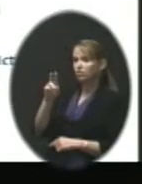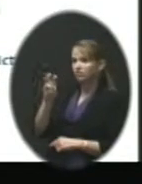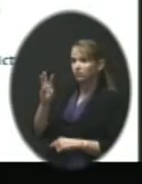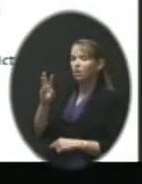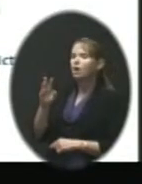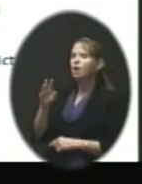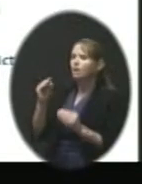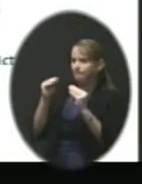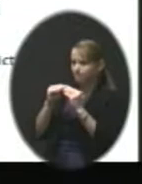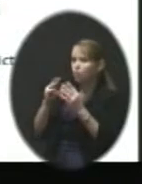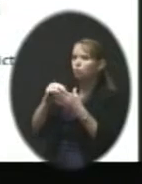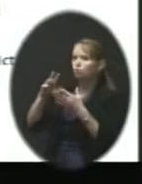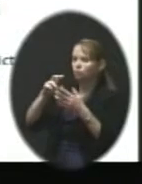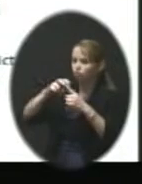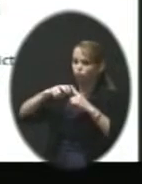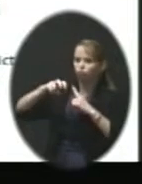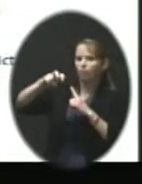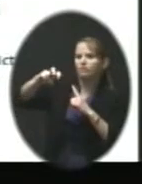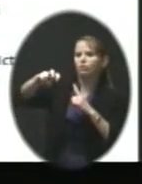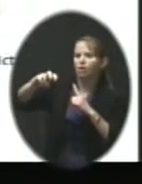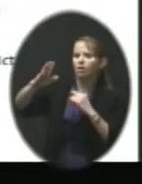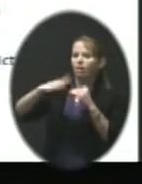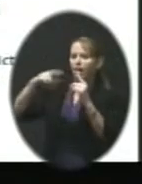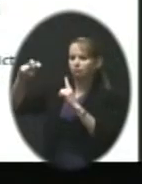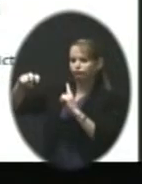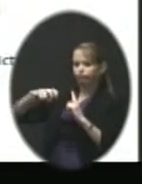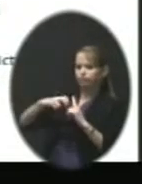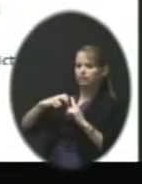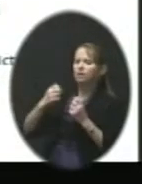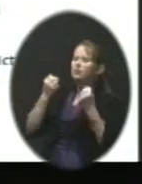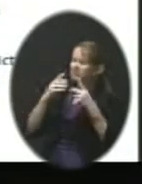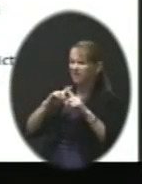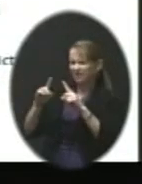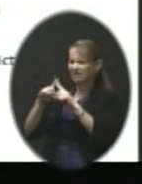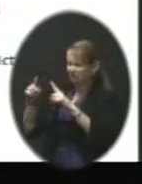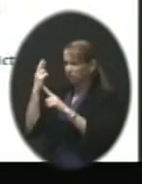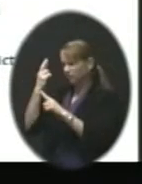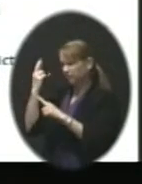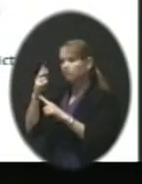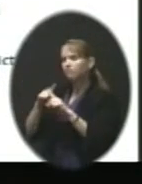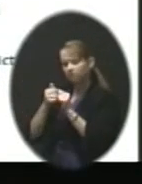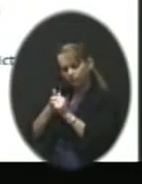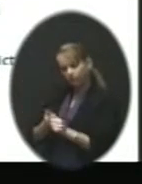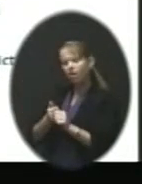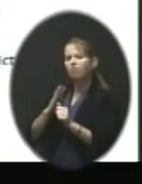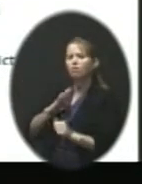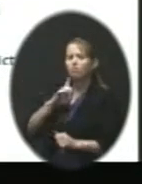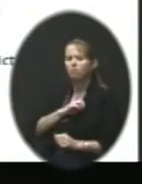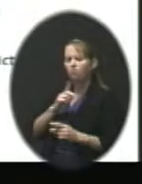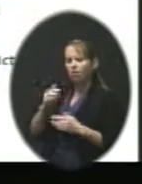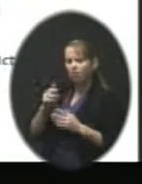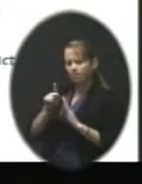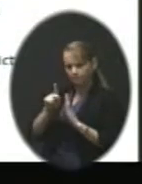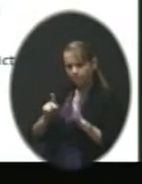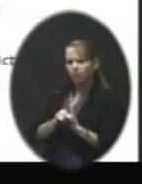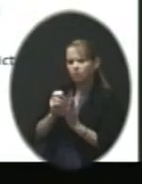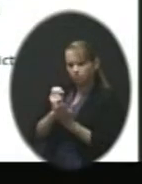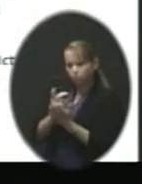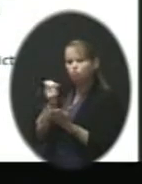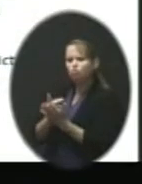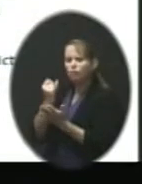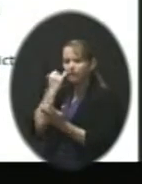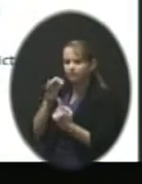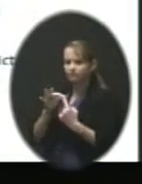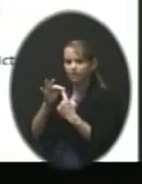in. And there's just various and assorted reasons for that. But we follow board policy and approve those transfers if they have unique or